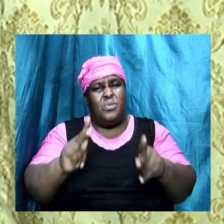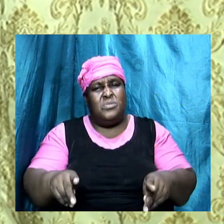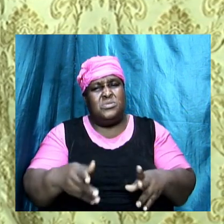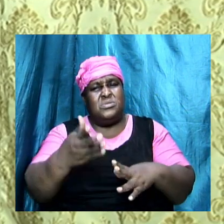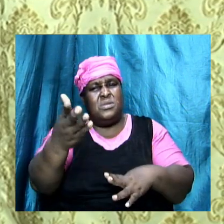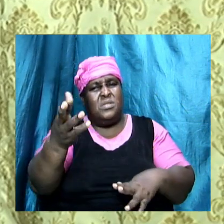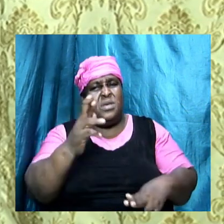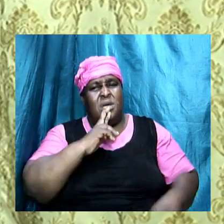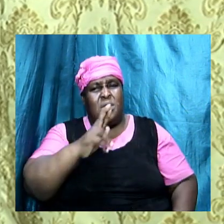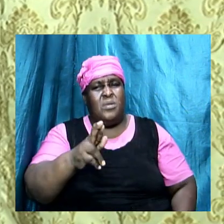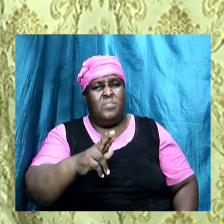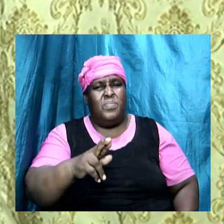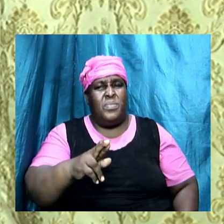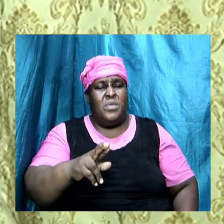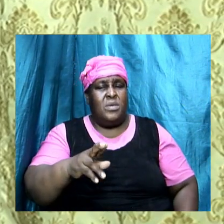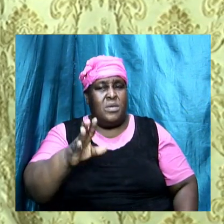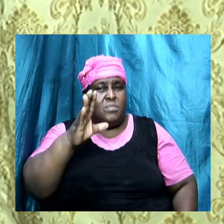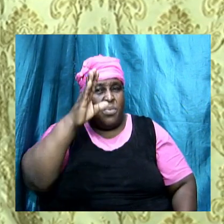boys